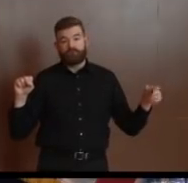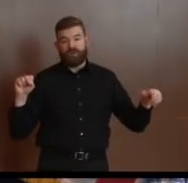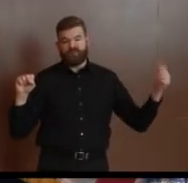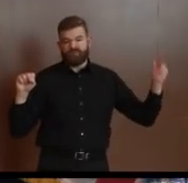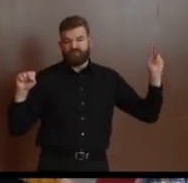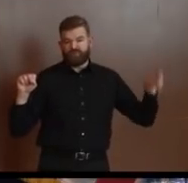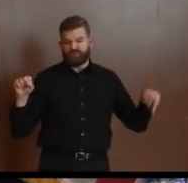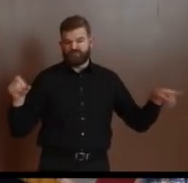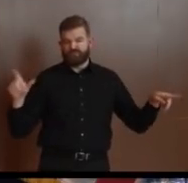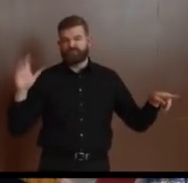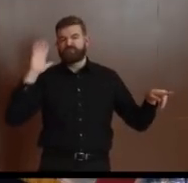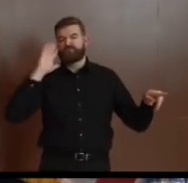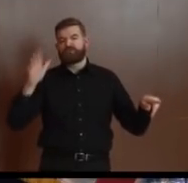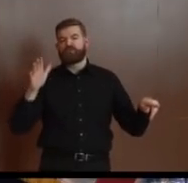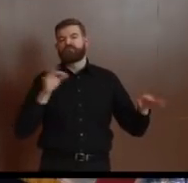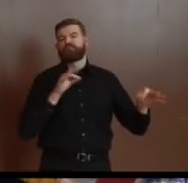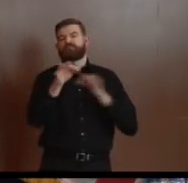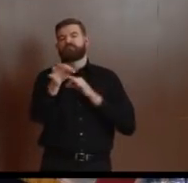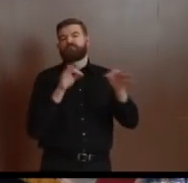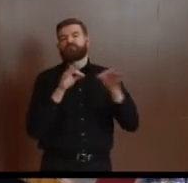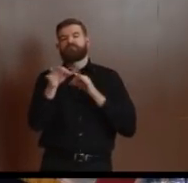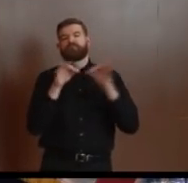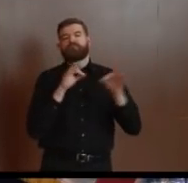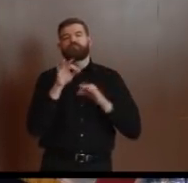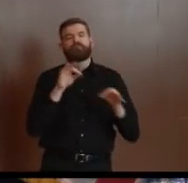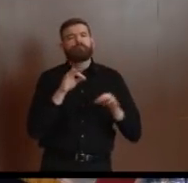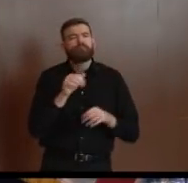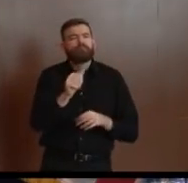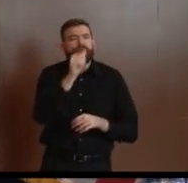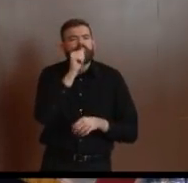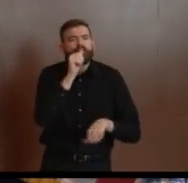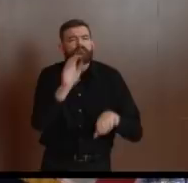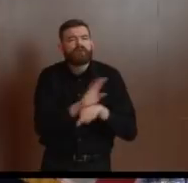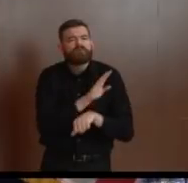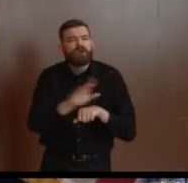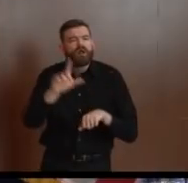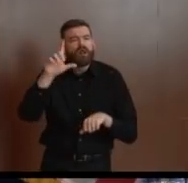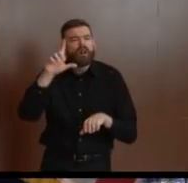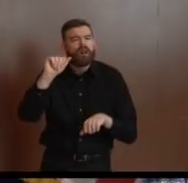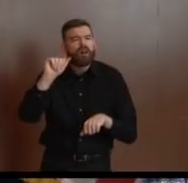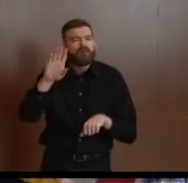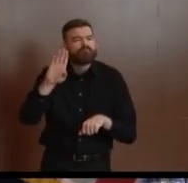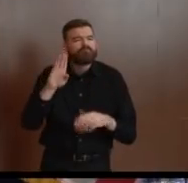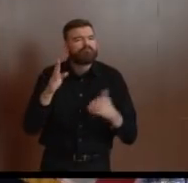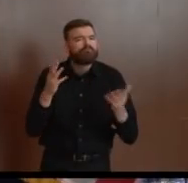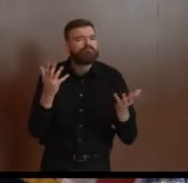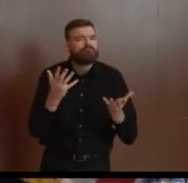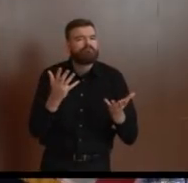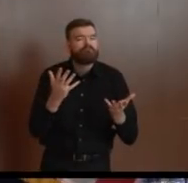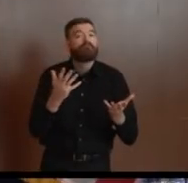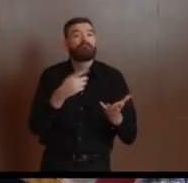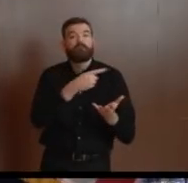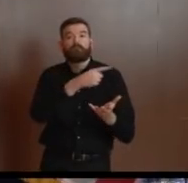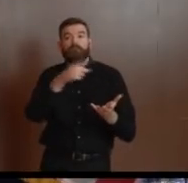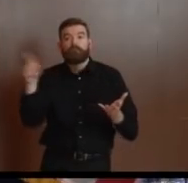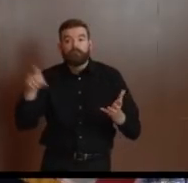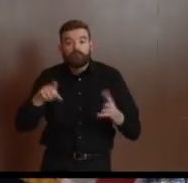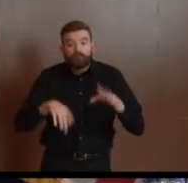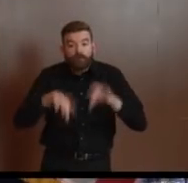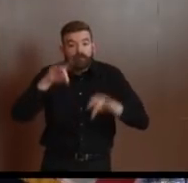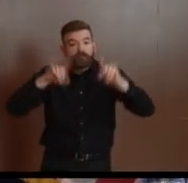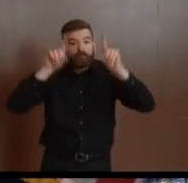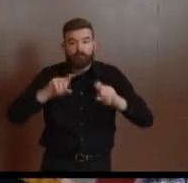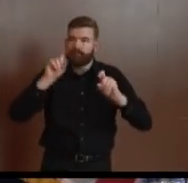Health. This centralization of data is critical for us to get testing results in real time so we can make further decisions